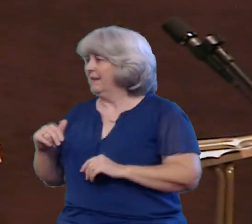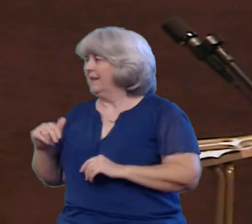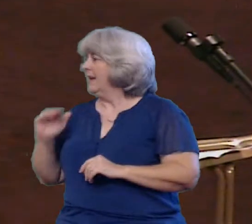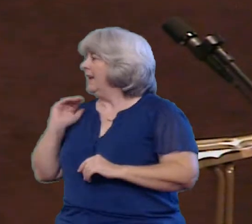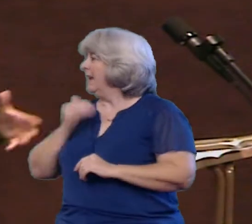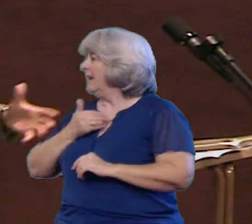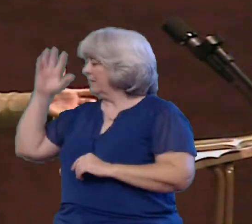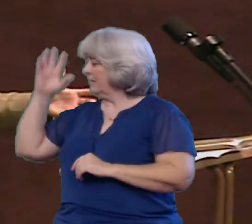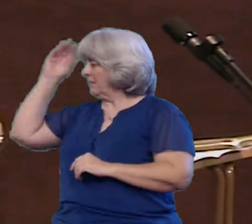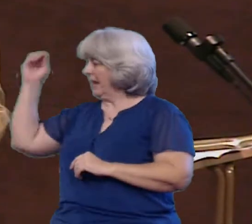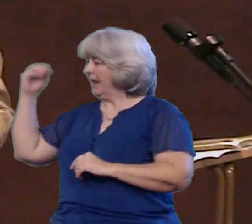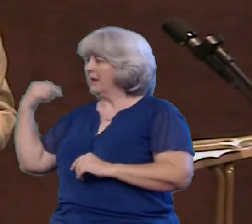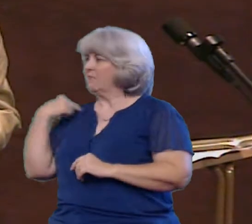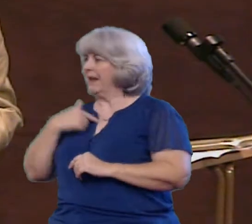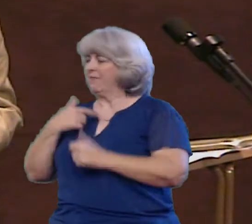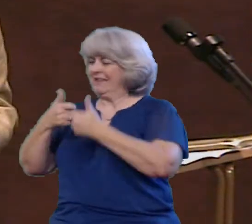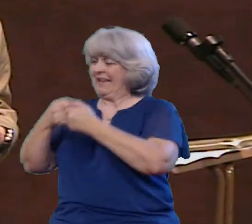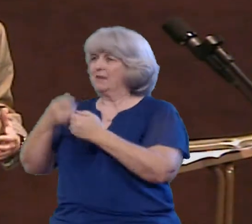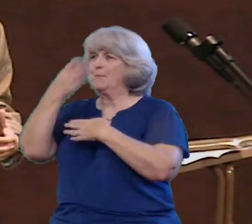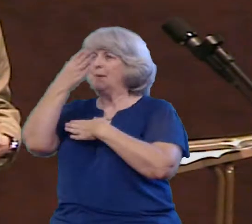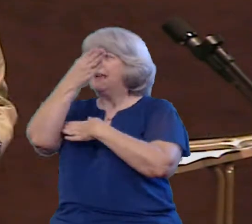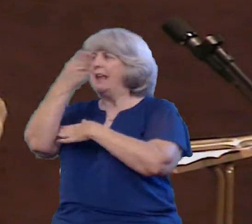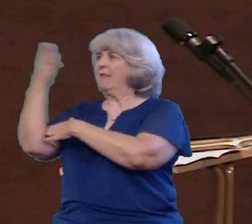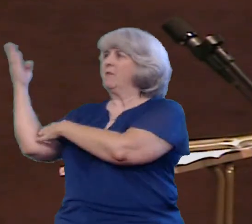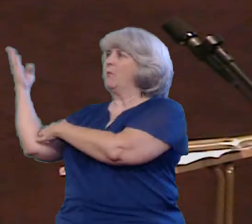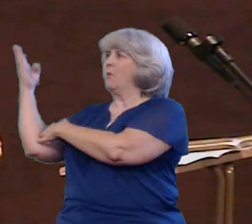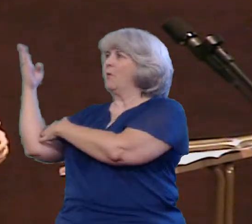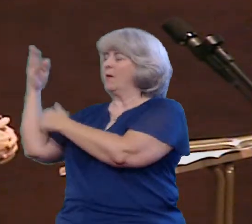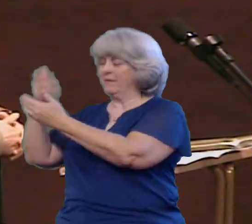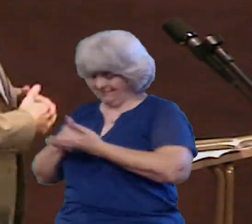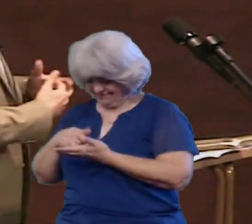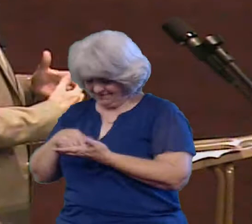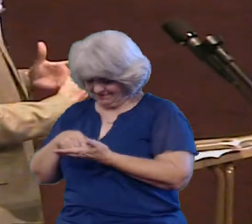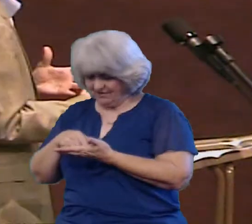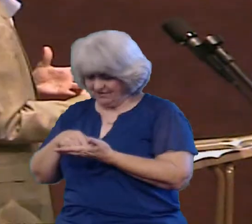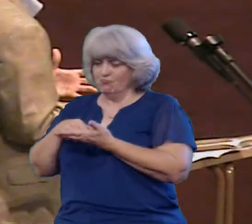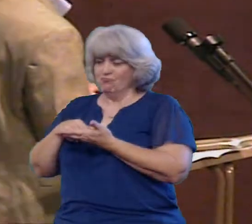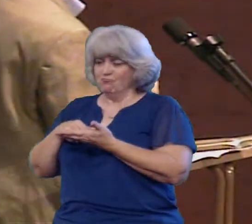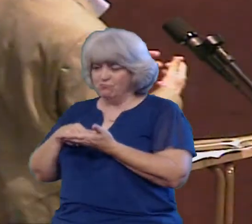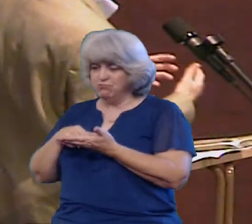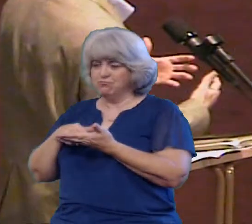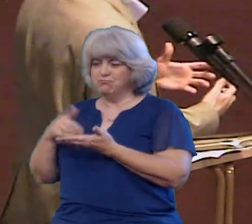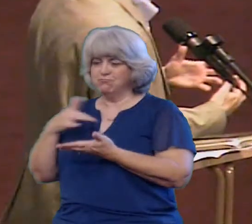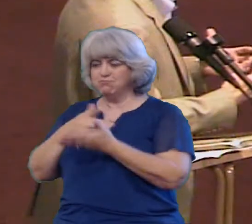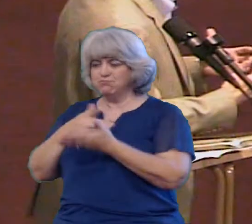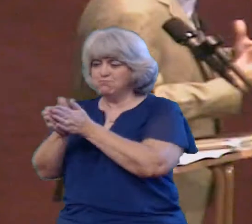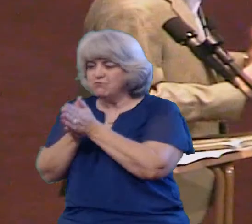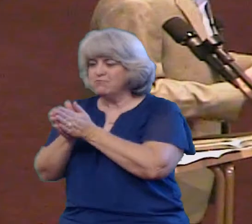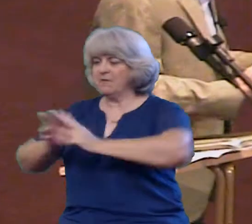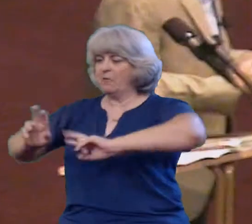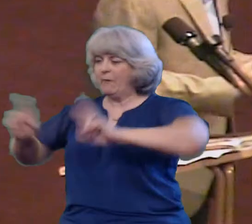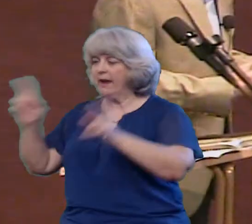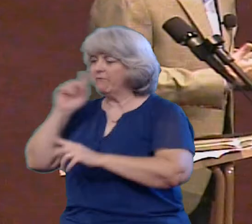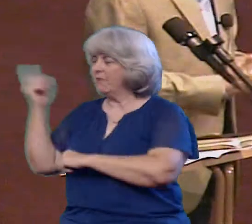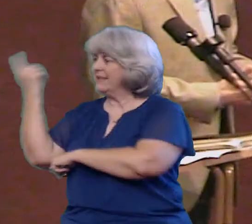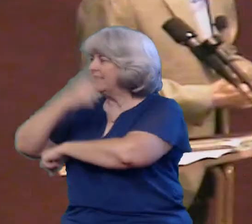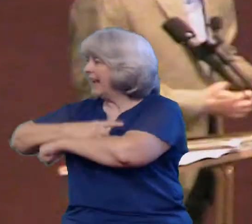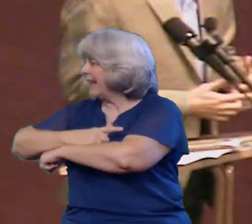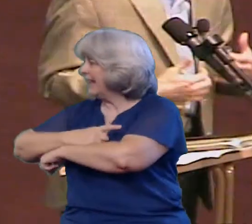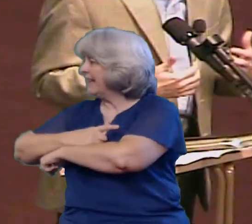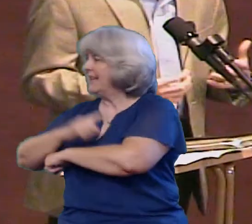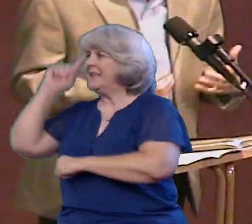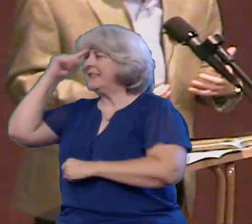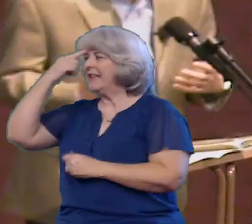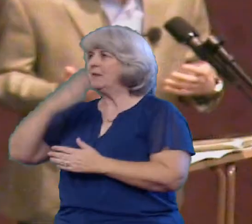And that encourages us That's our motivation for the day It gives us a word to just think about And how we can be better that day